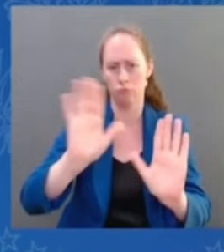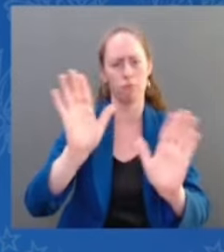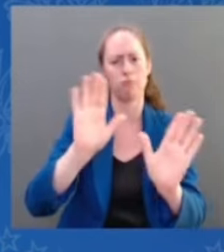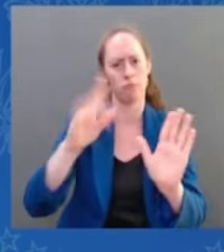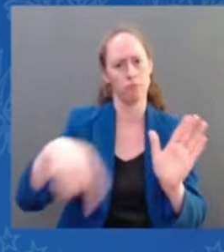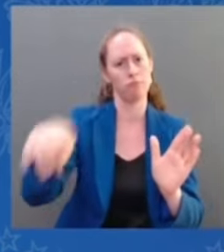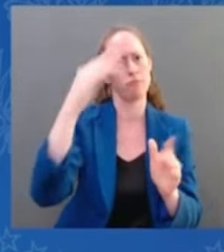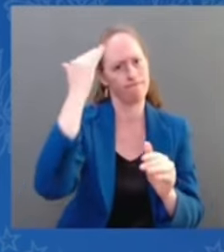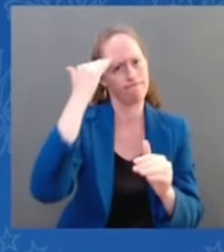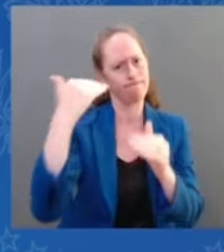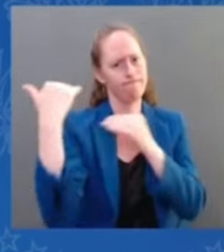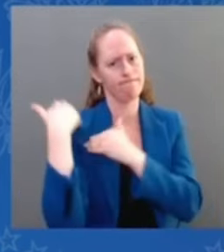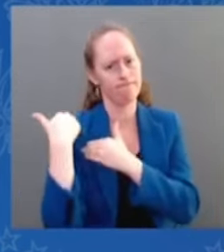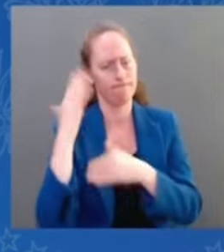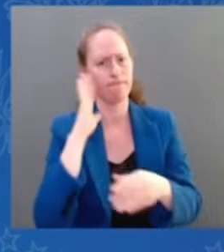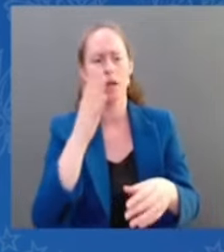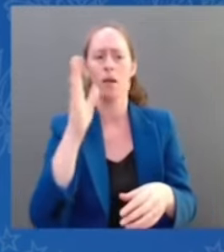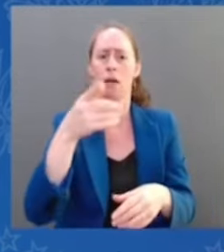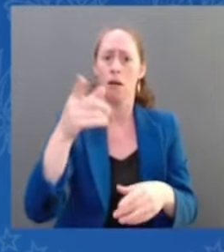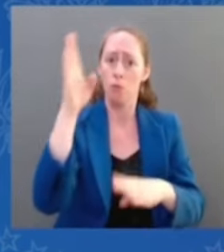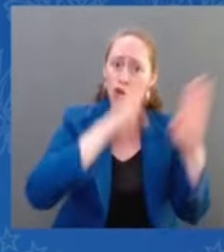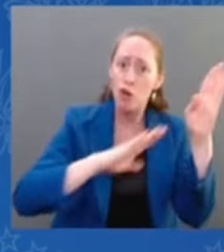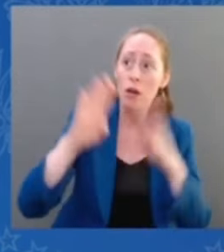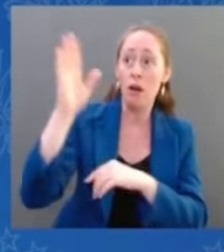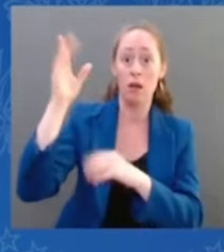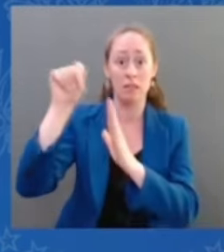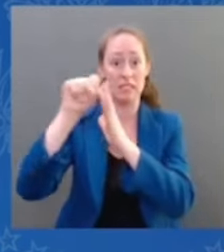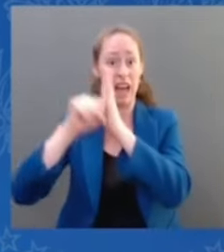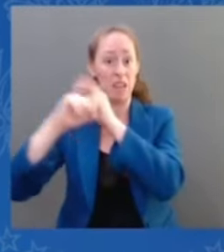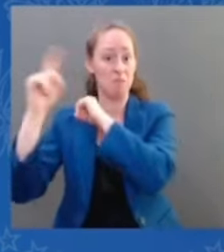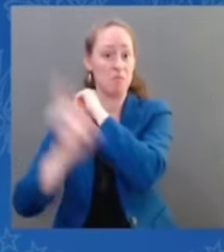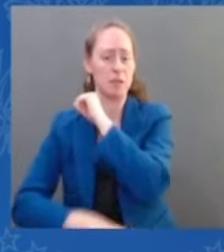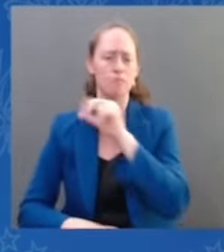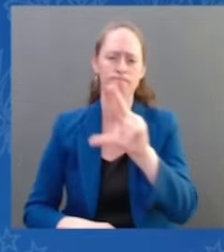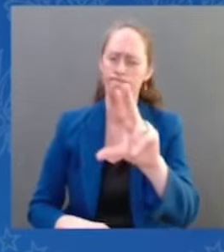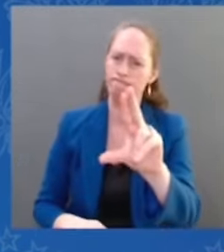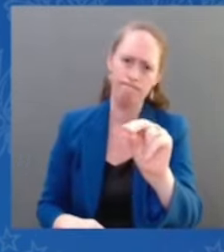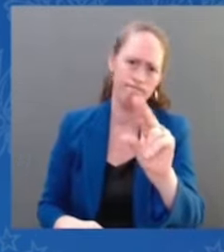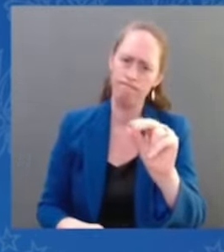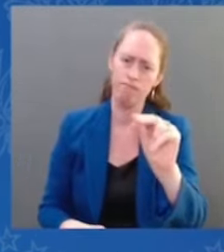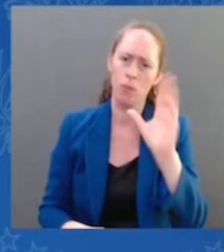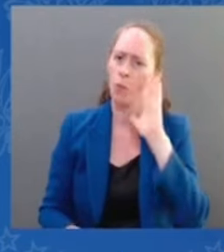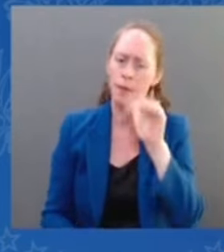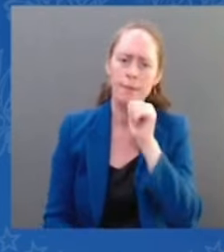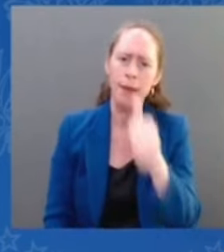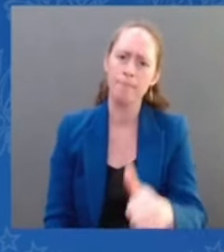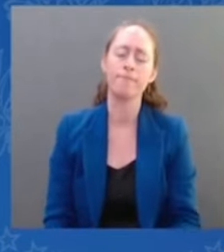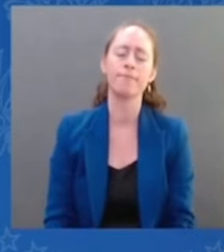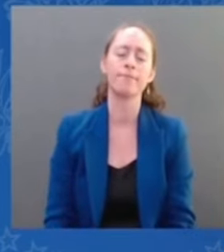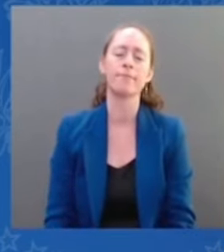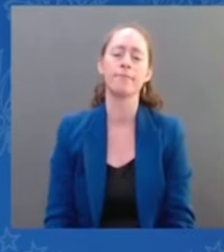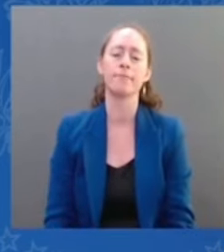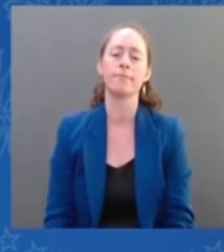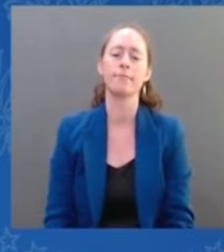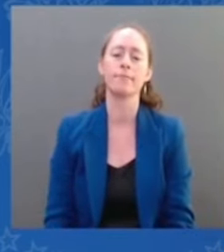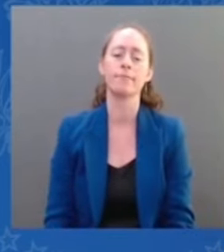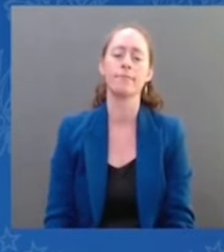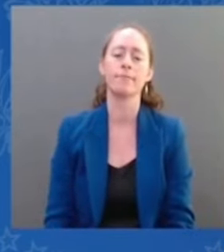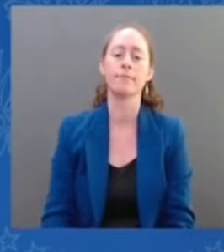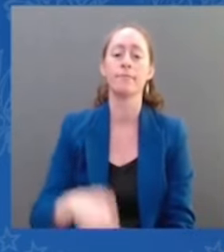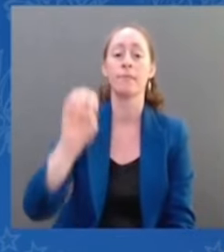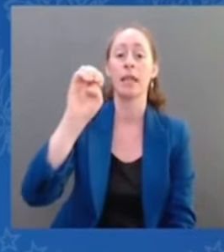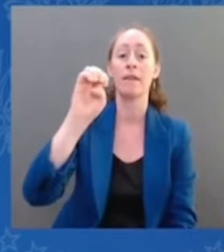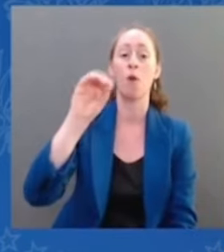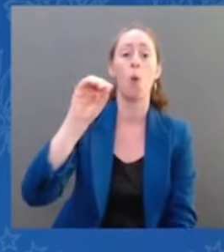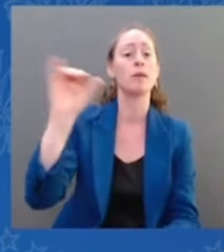The executive order protects access to contraceptions that I'm about to sign. Justice Thomas himself said that under the reasoning of this decision,